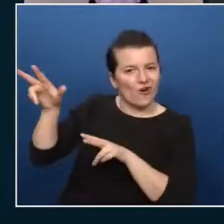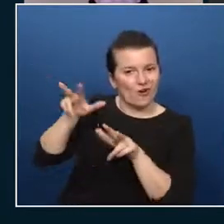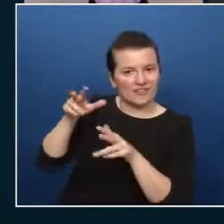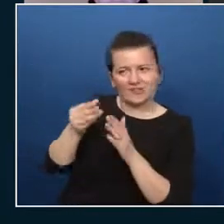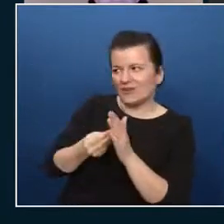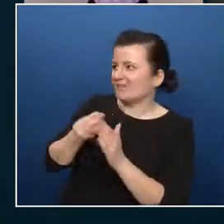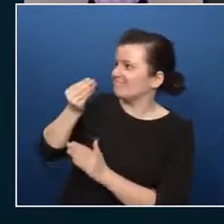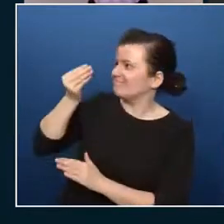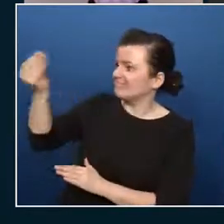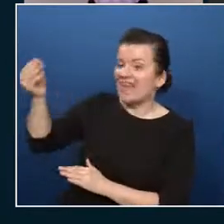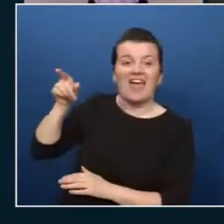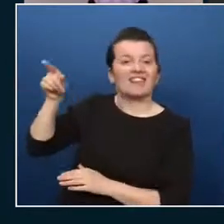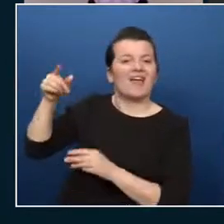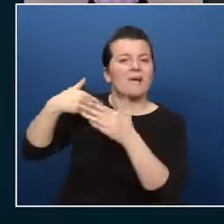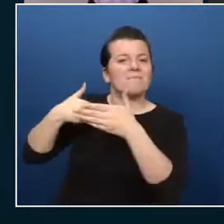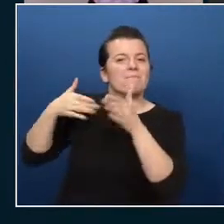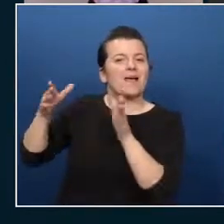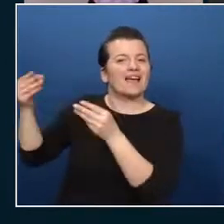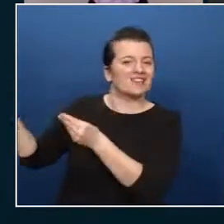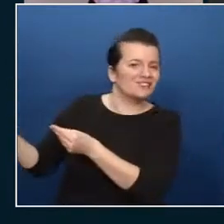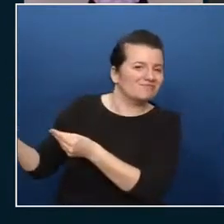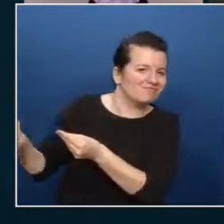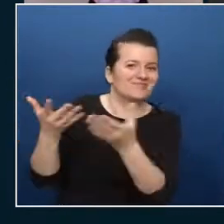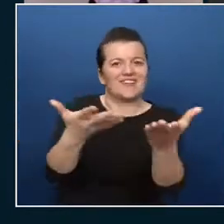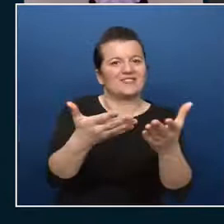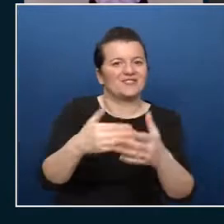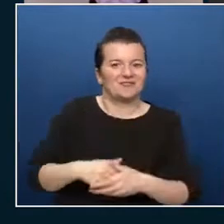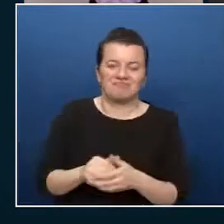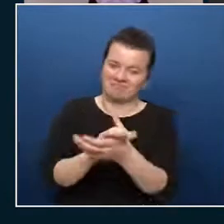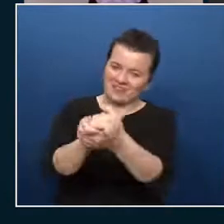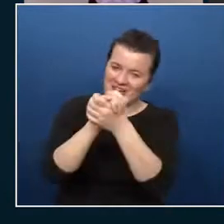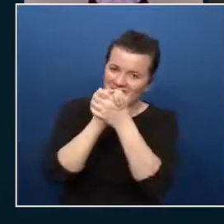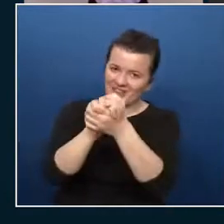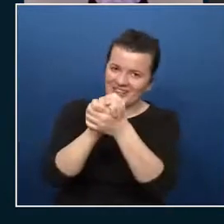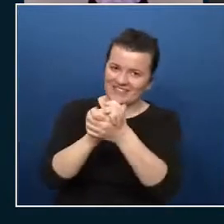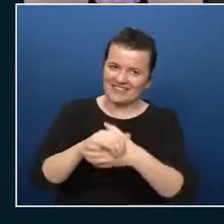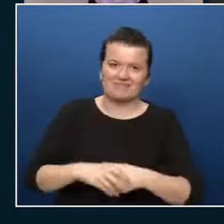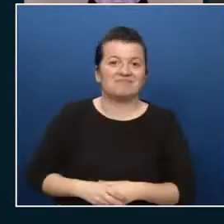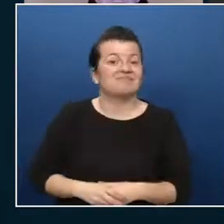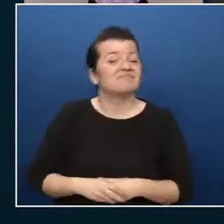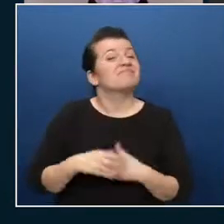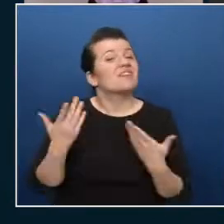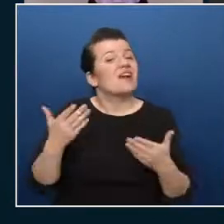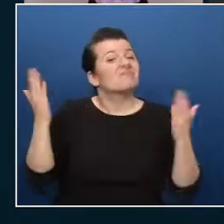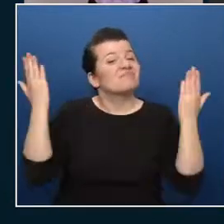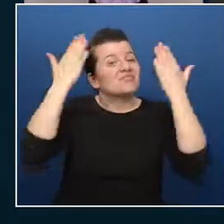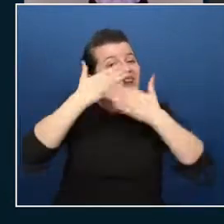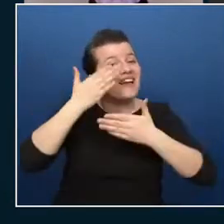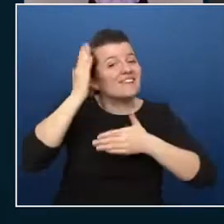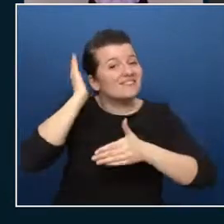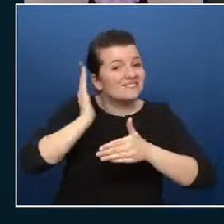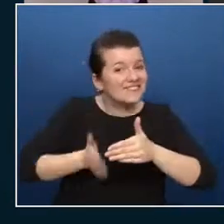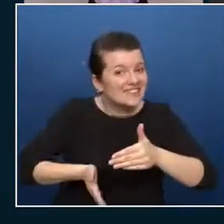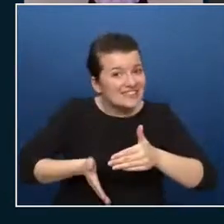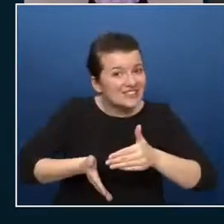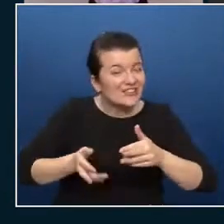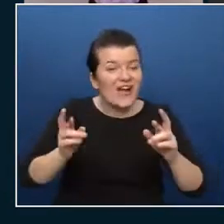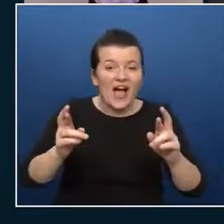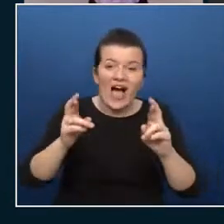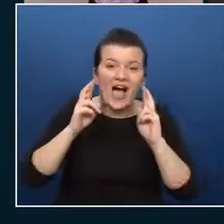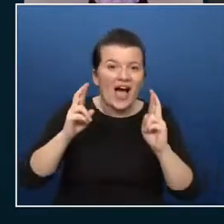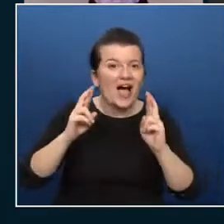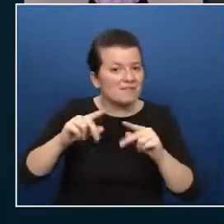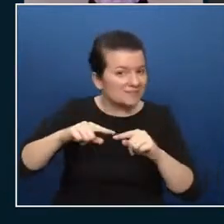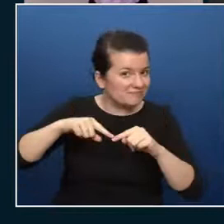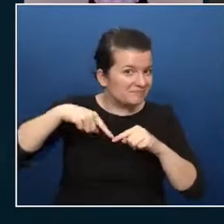his way to you so congrats and yeah this is the end of the show for tonight so I hope to see everybody again